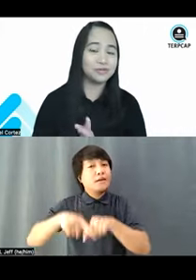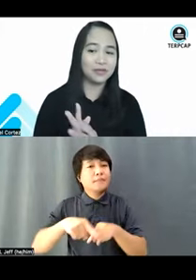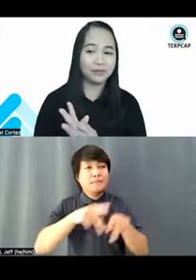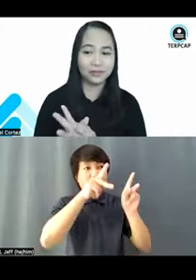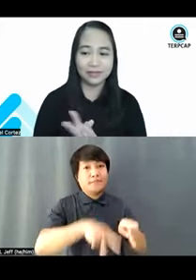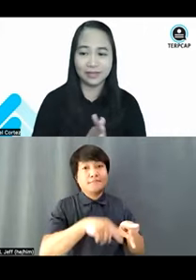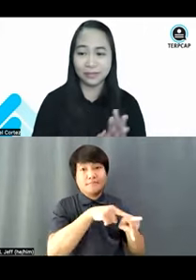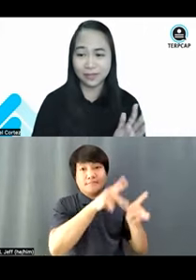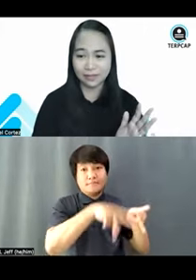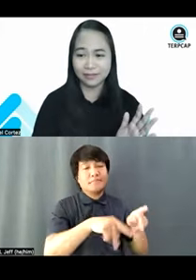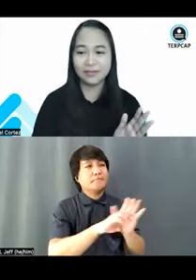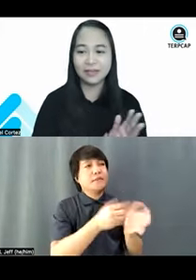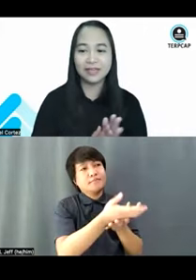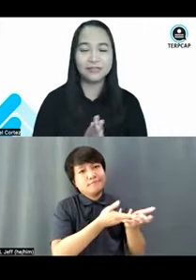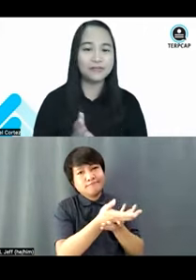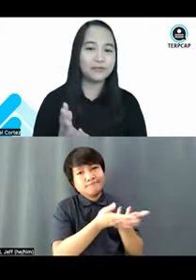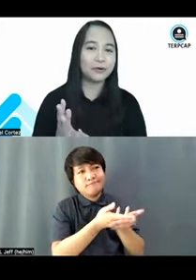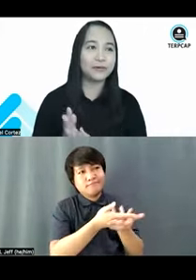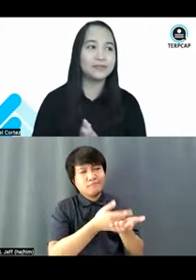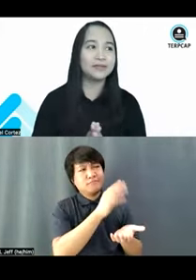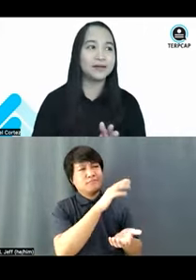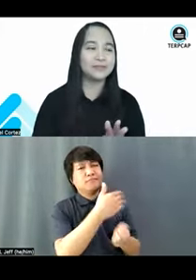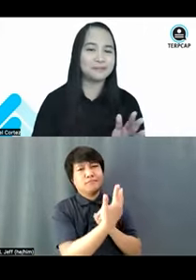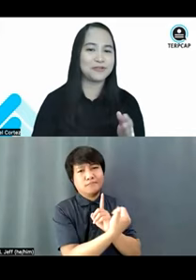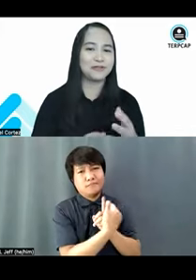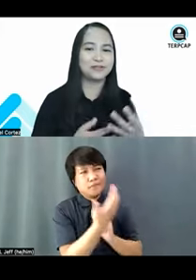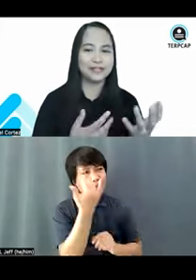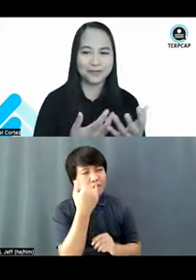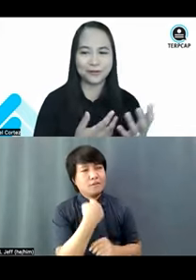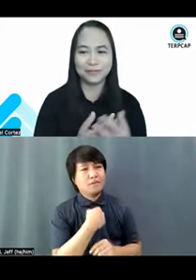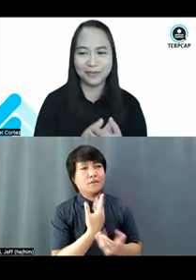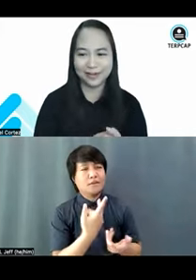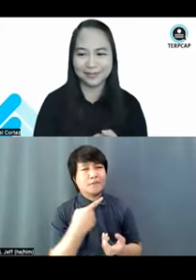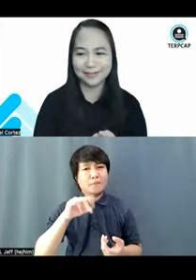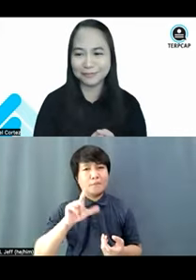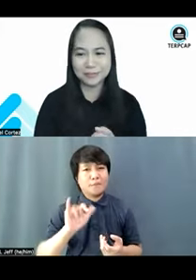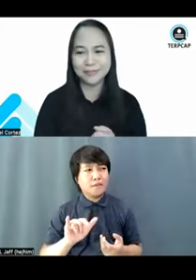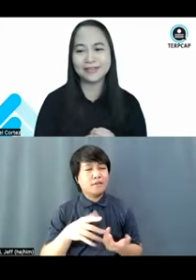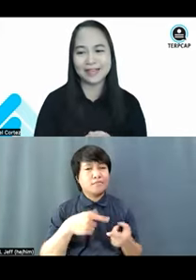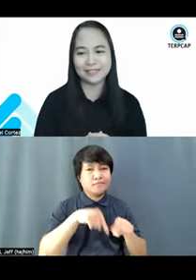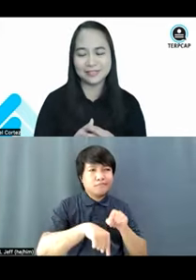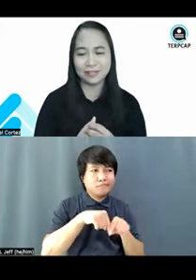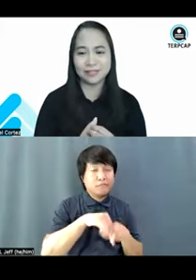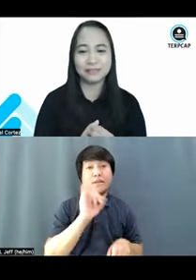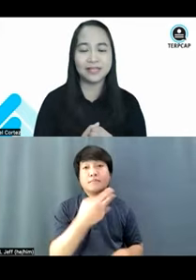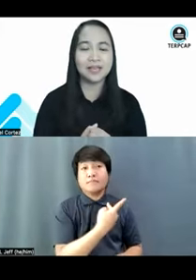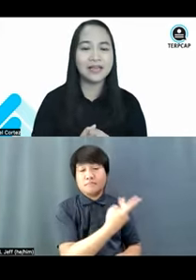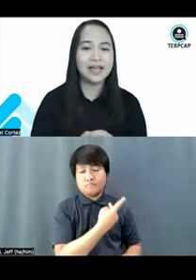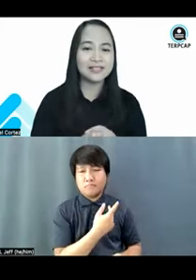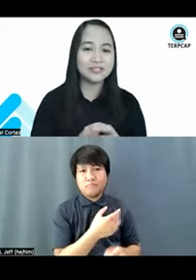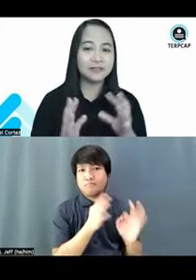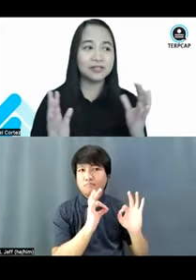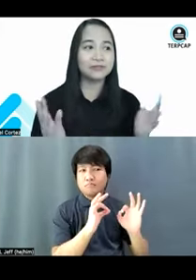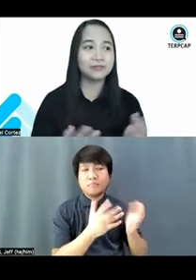you are speaking with or dealing with. If you have formed a special connection or bond, you probably can ask these questions. But